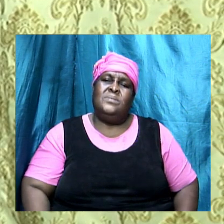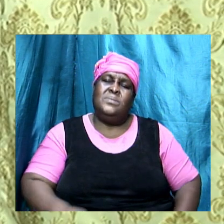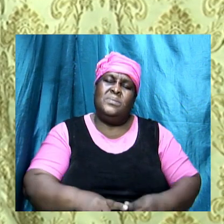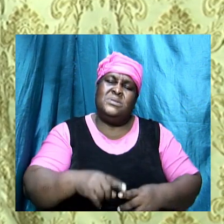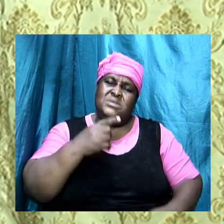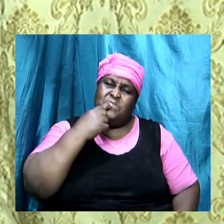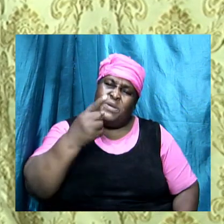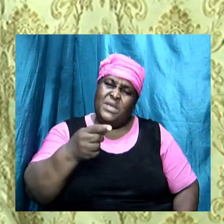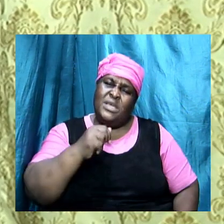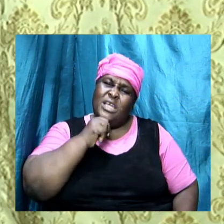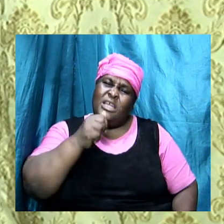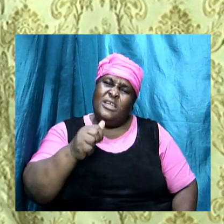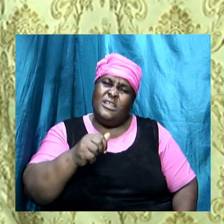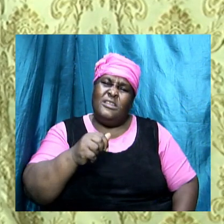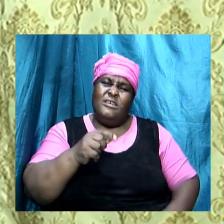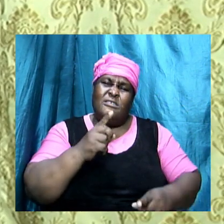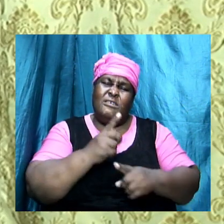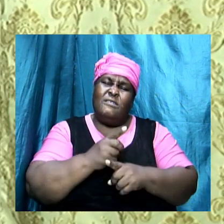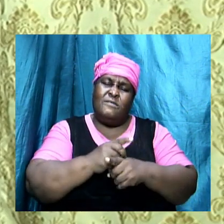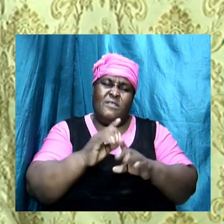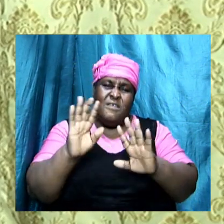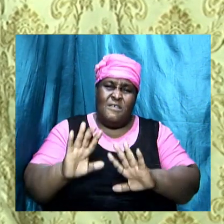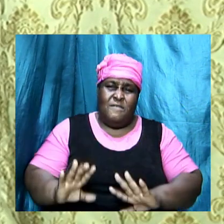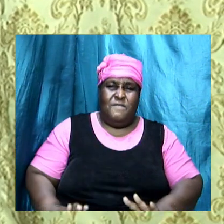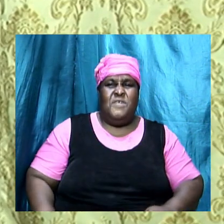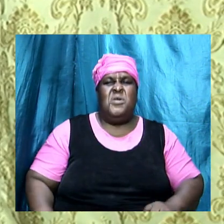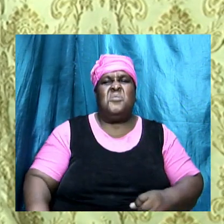if you are careful fear come over you